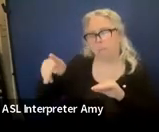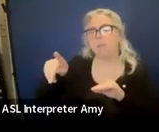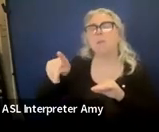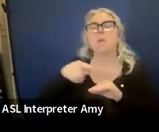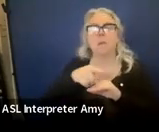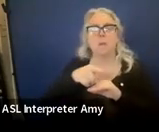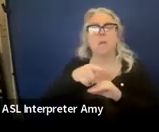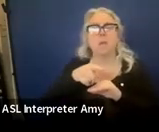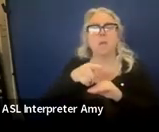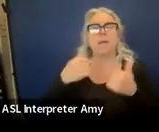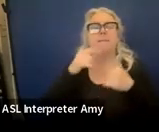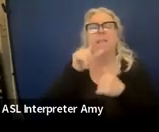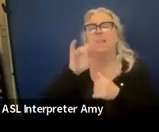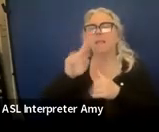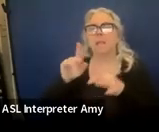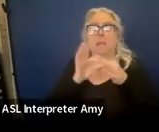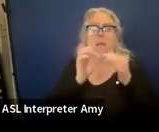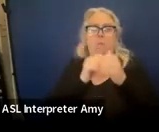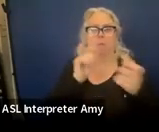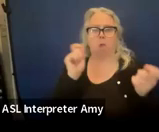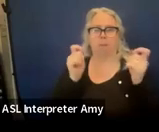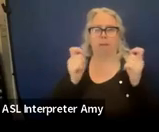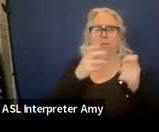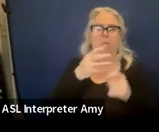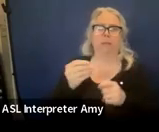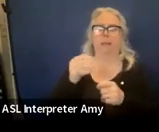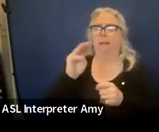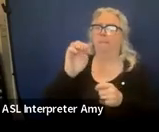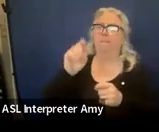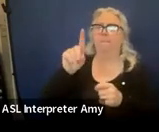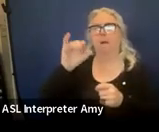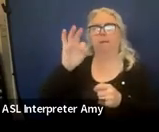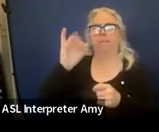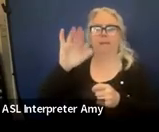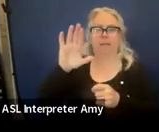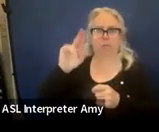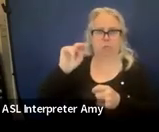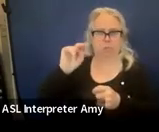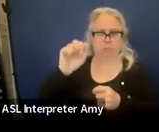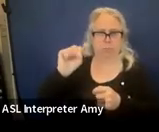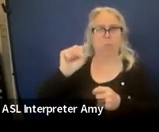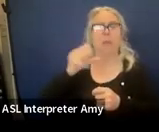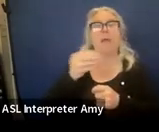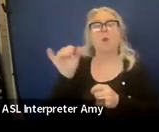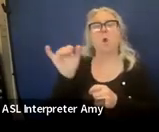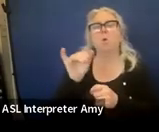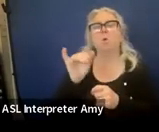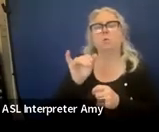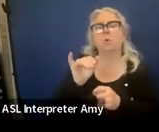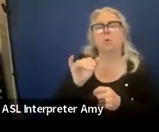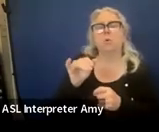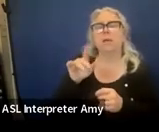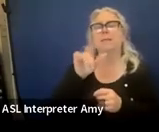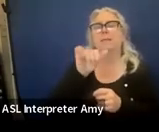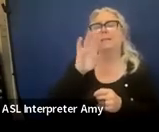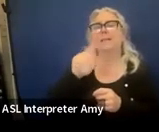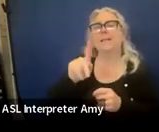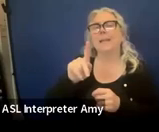there's a link around those accommodations and modifications. There's also a link to the main three-year assessment overview